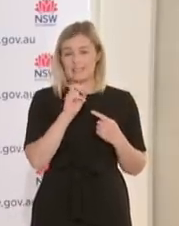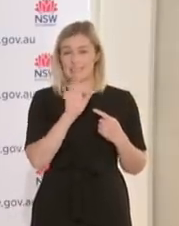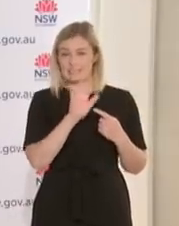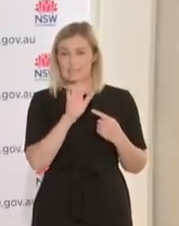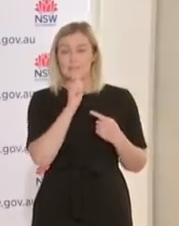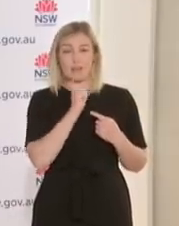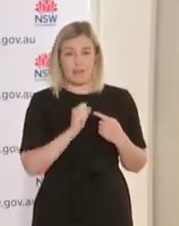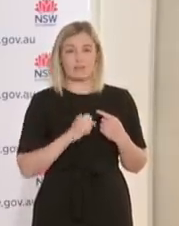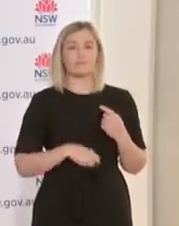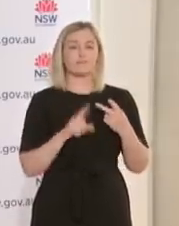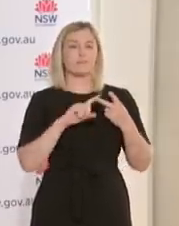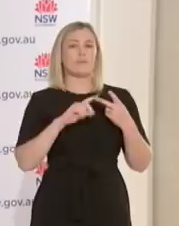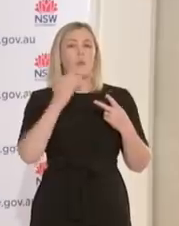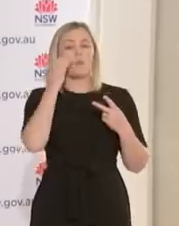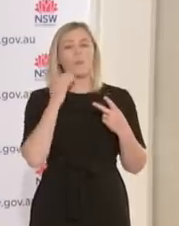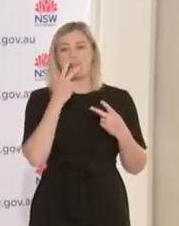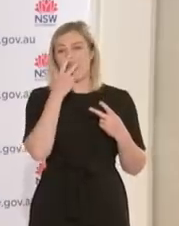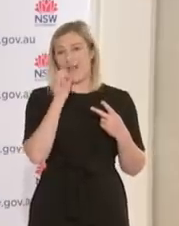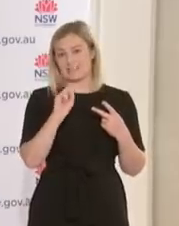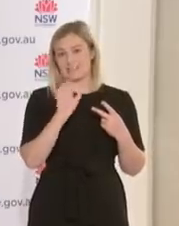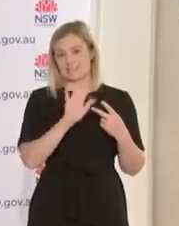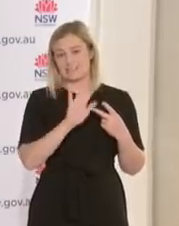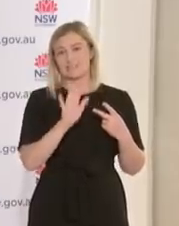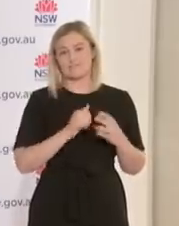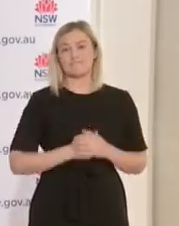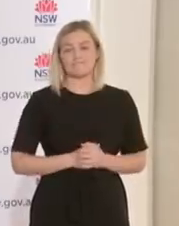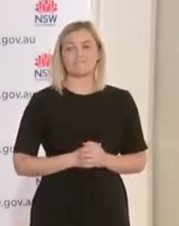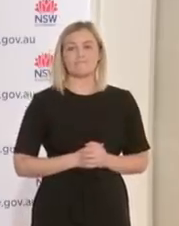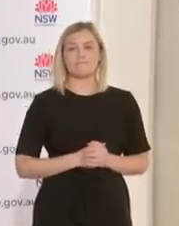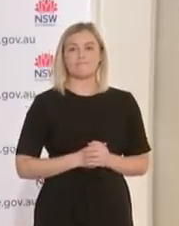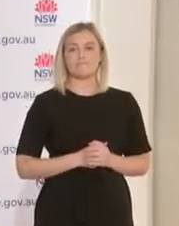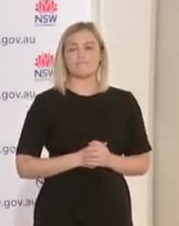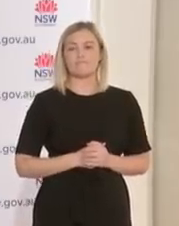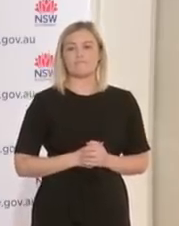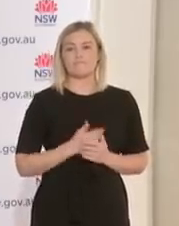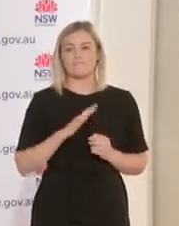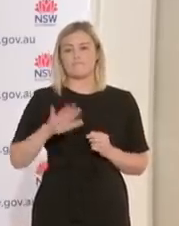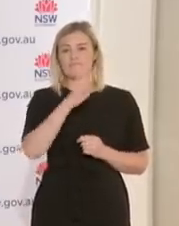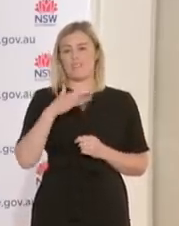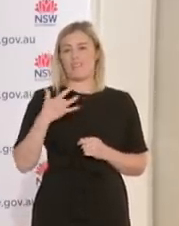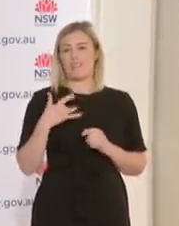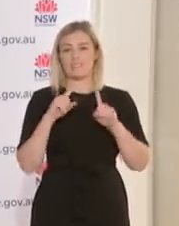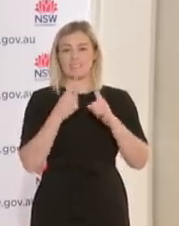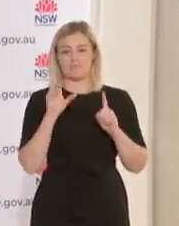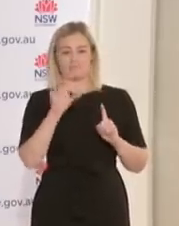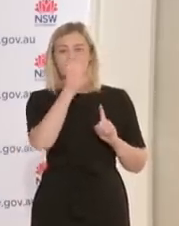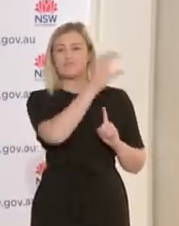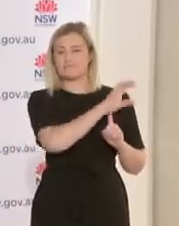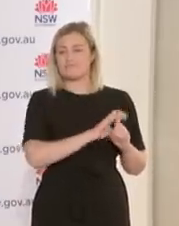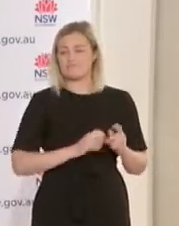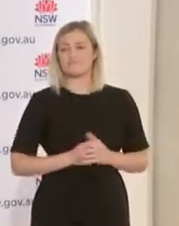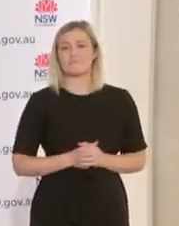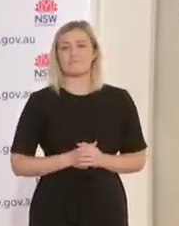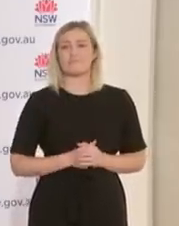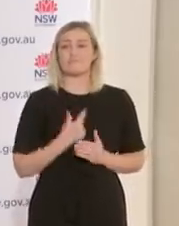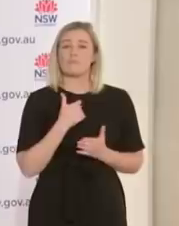and a woman in her 80s from South Western Sydney. I just want to extend my deep sympathies to